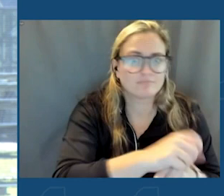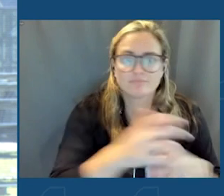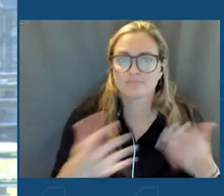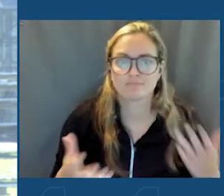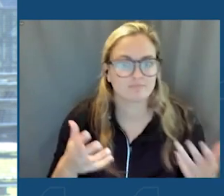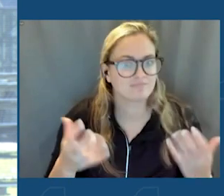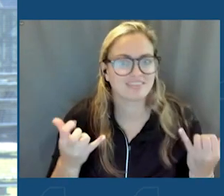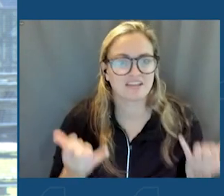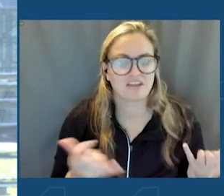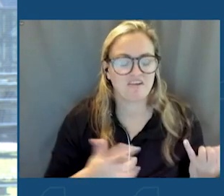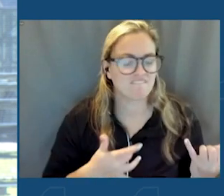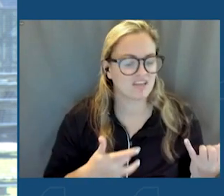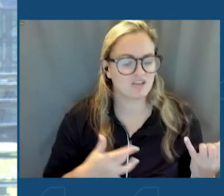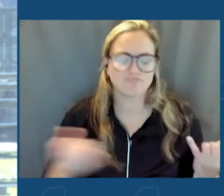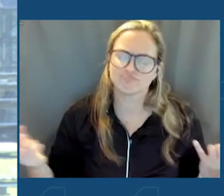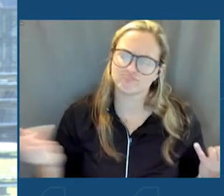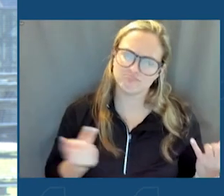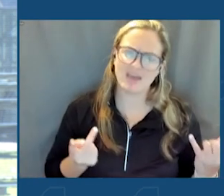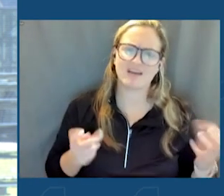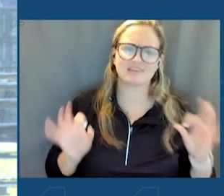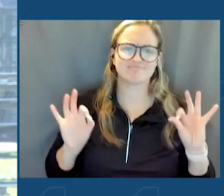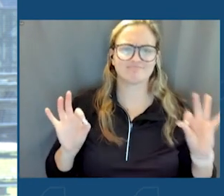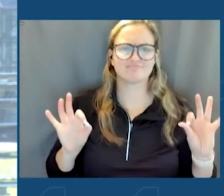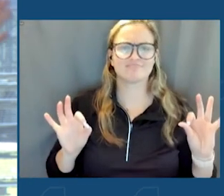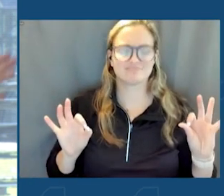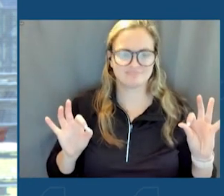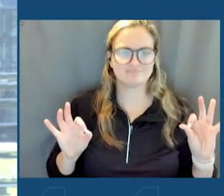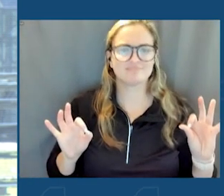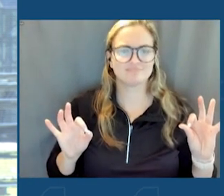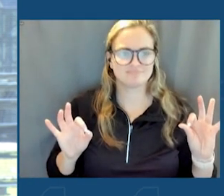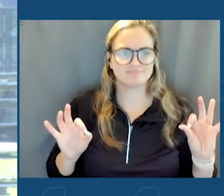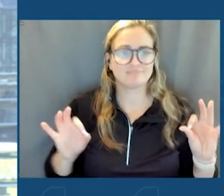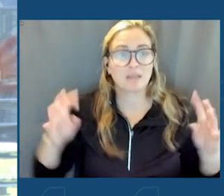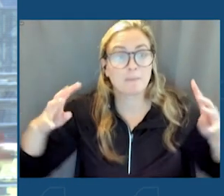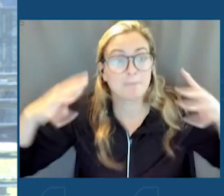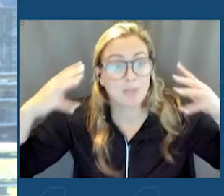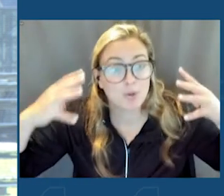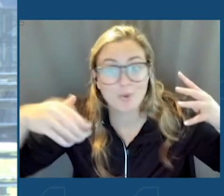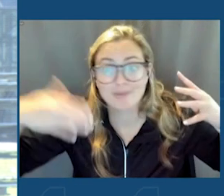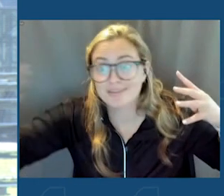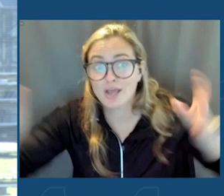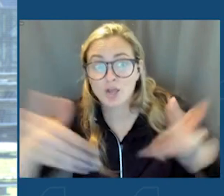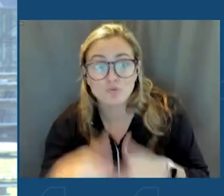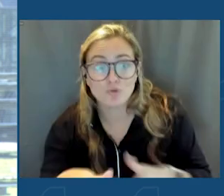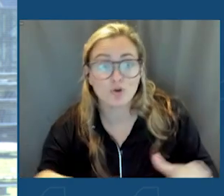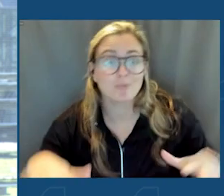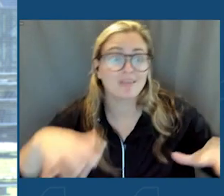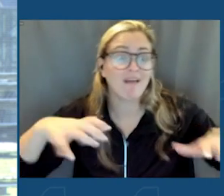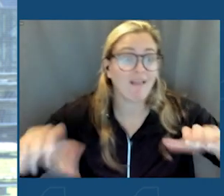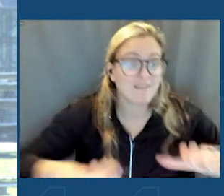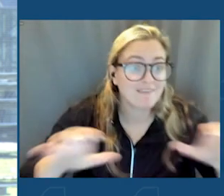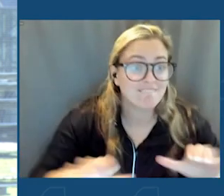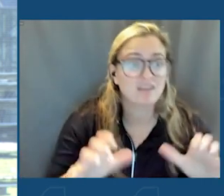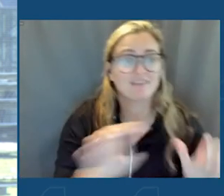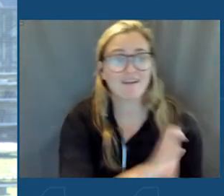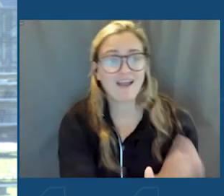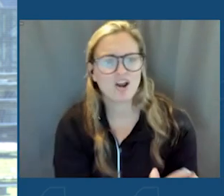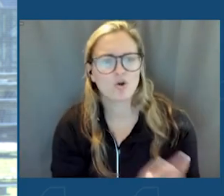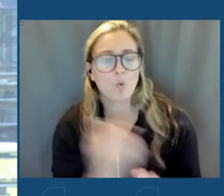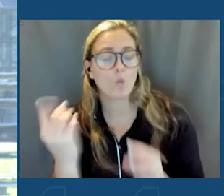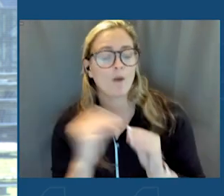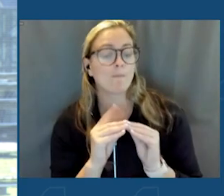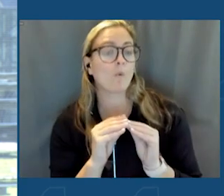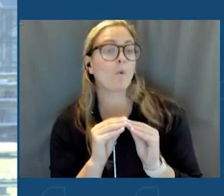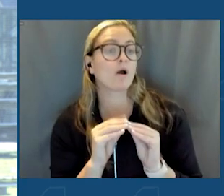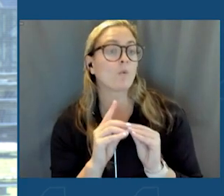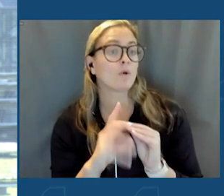now I feel like we are back. And it is evidenced by the noise in the next rooms and all the activity and the energy. But there's one more thing I'm really looking